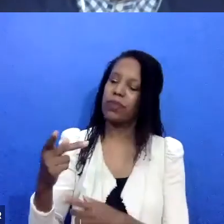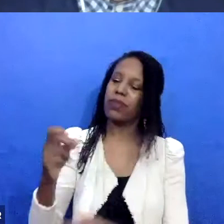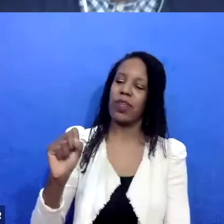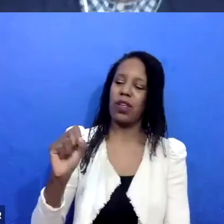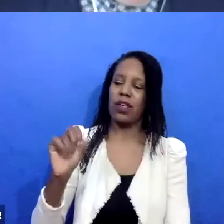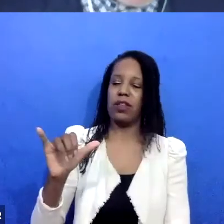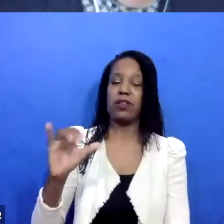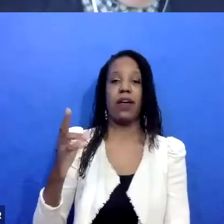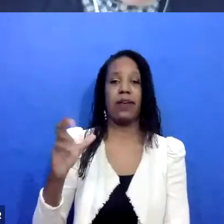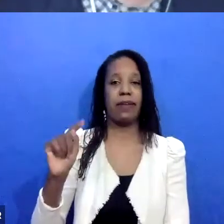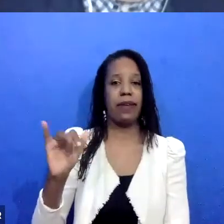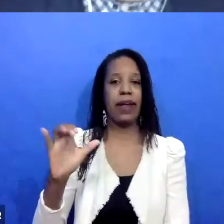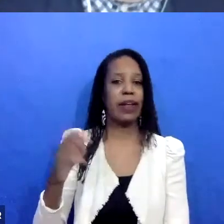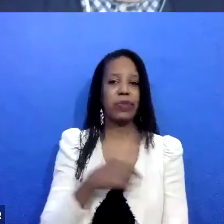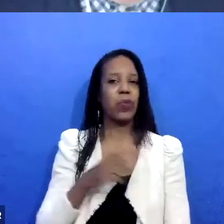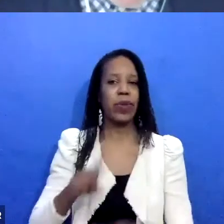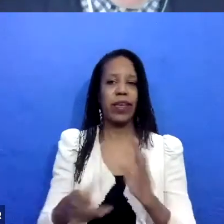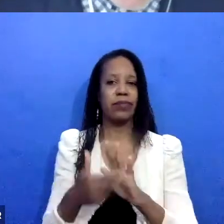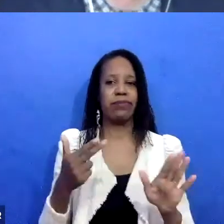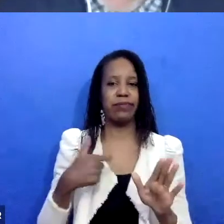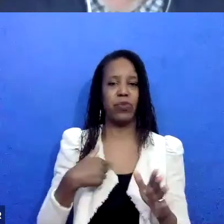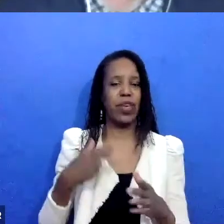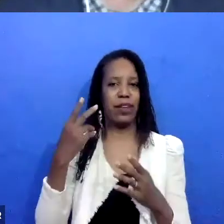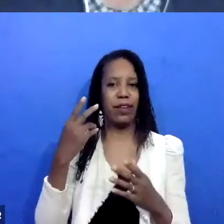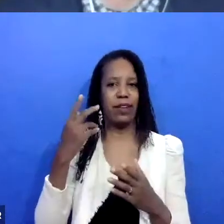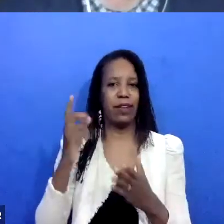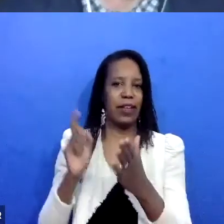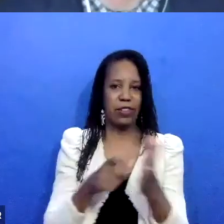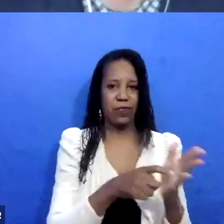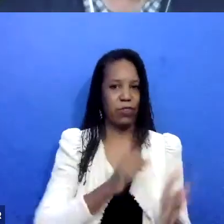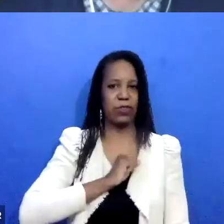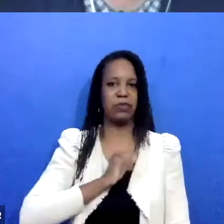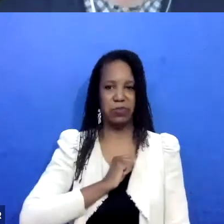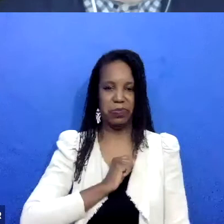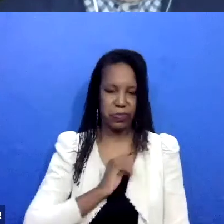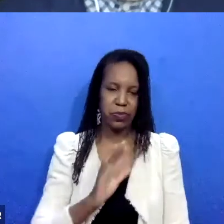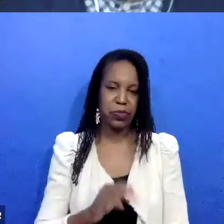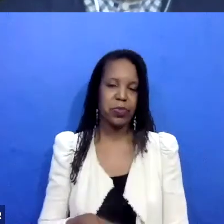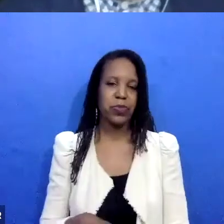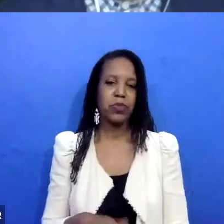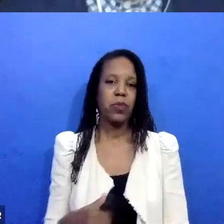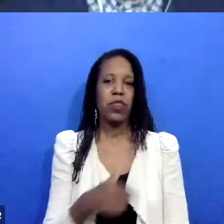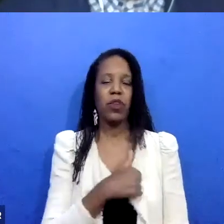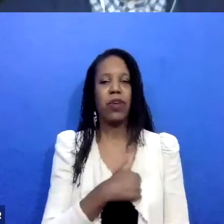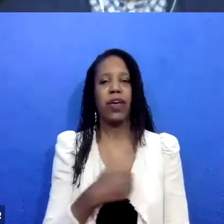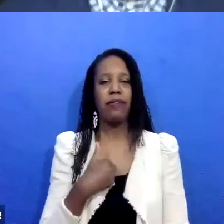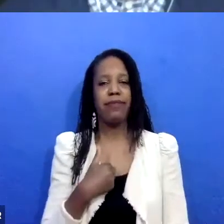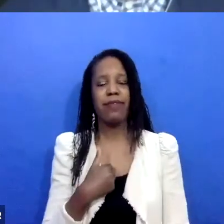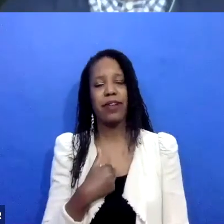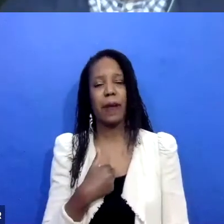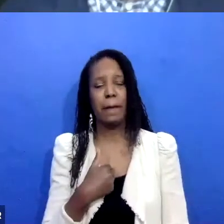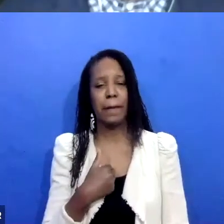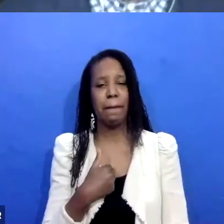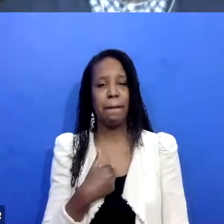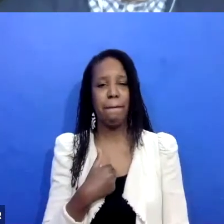position of trying to make sense of each other. We, we do have a sort of a middle ground where we will accept someone with